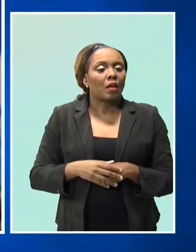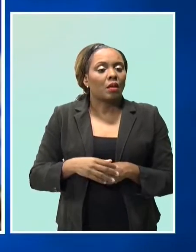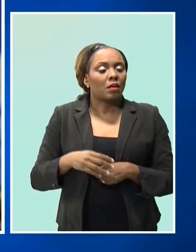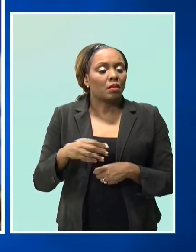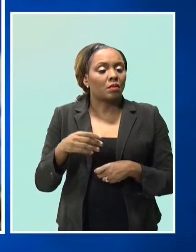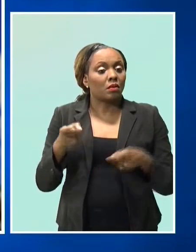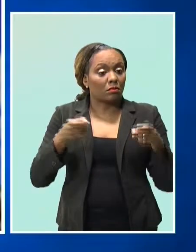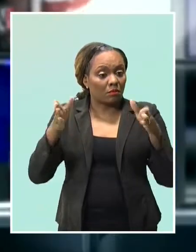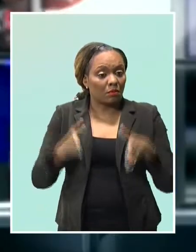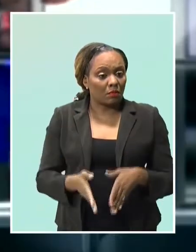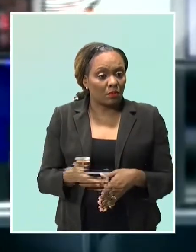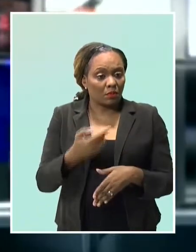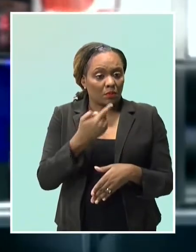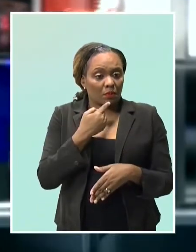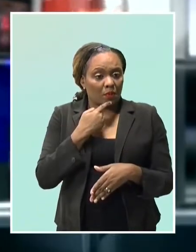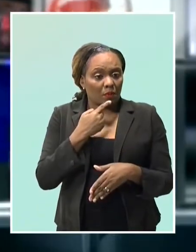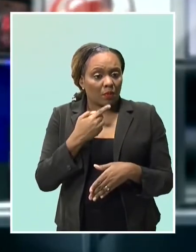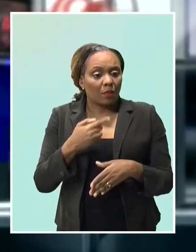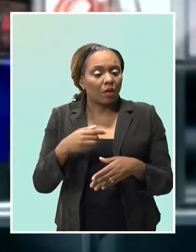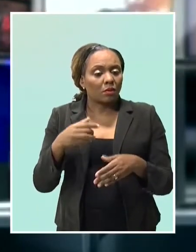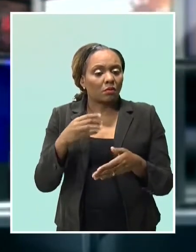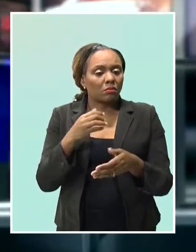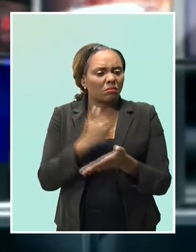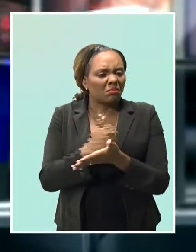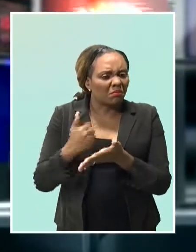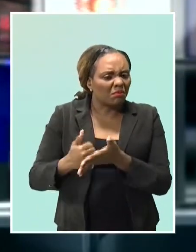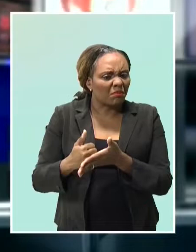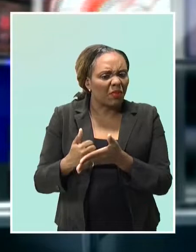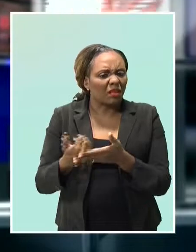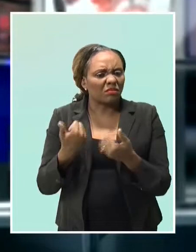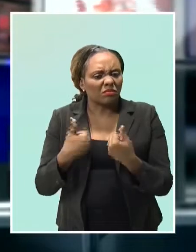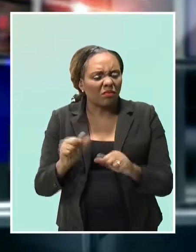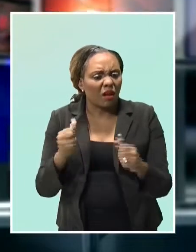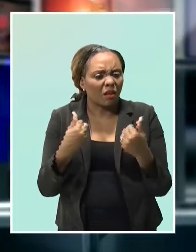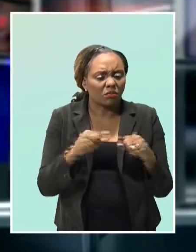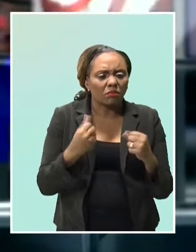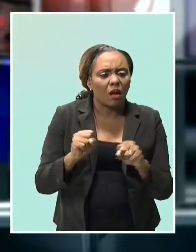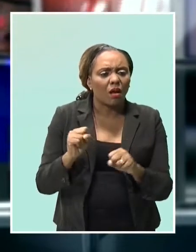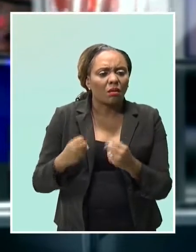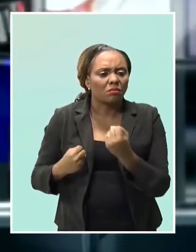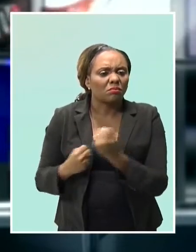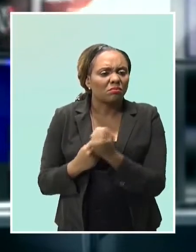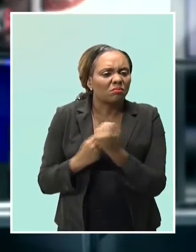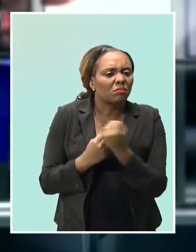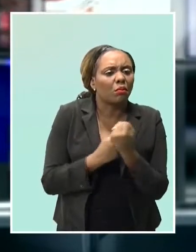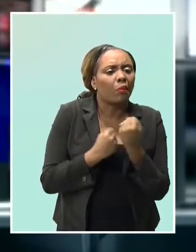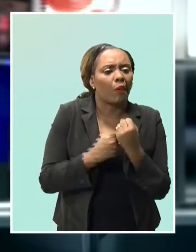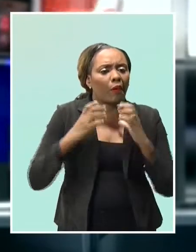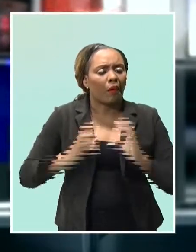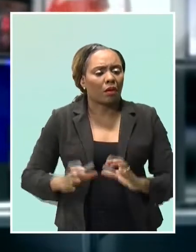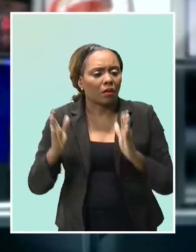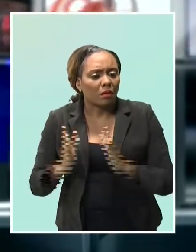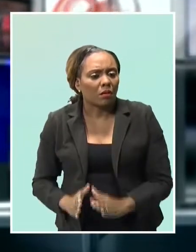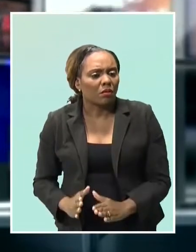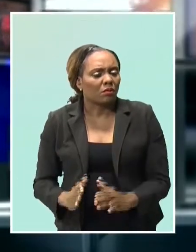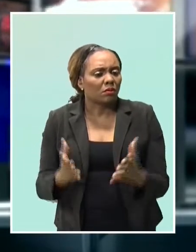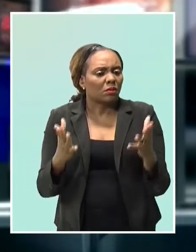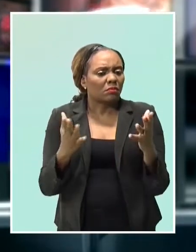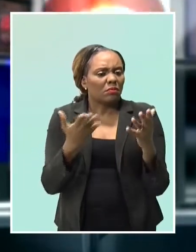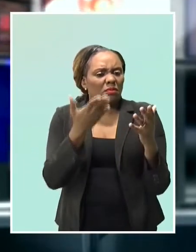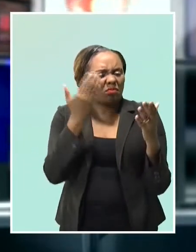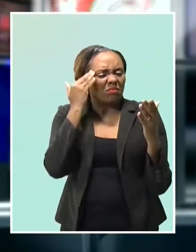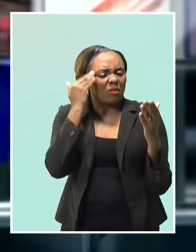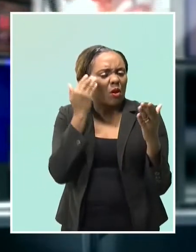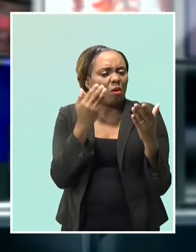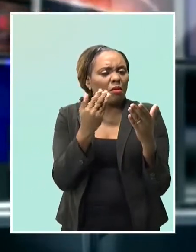again, if necessary. And in his statement, the governor notes the bank is supporting the commercial banks' efforts to work with their customers, as we've heard